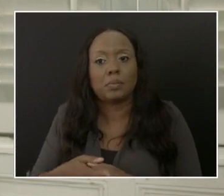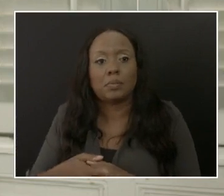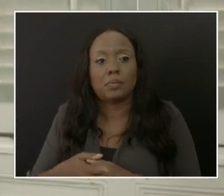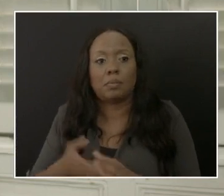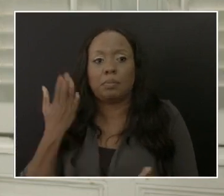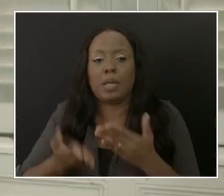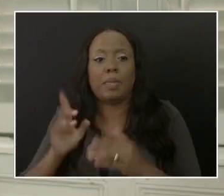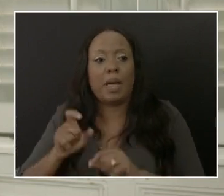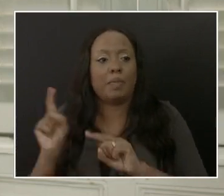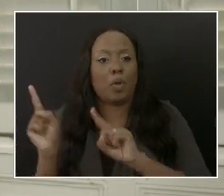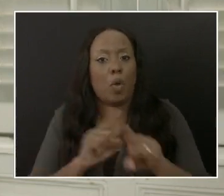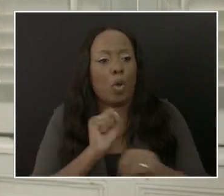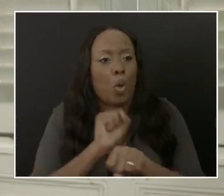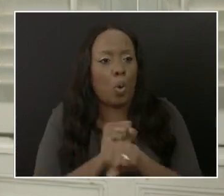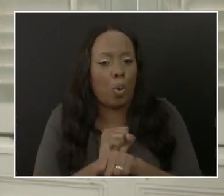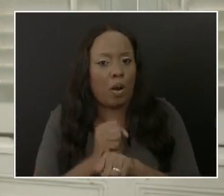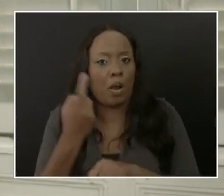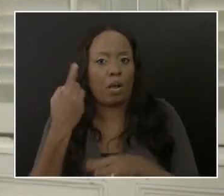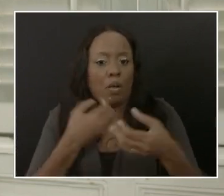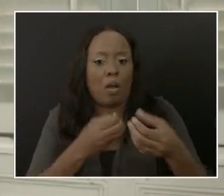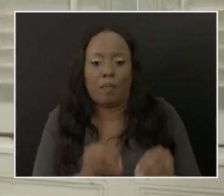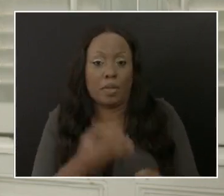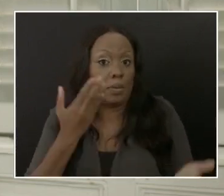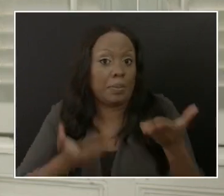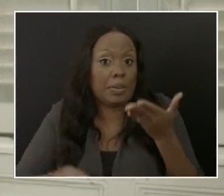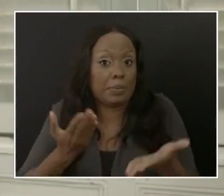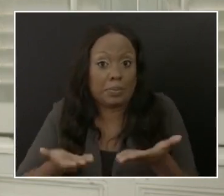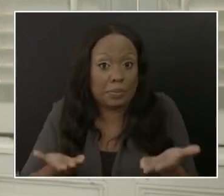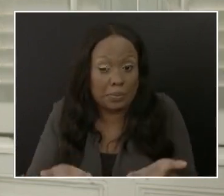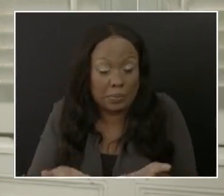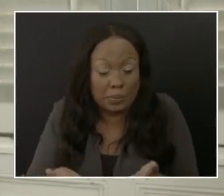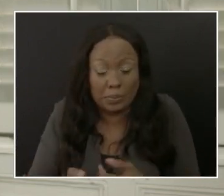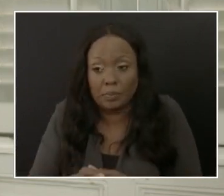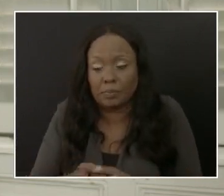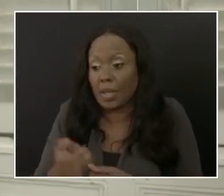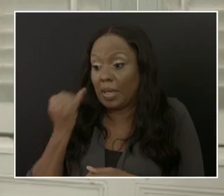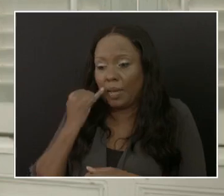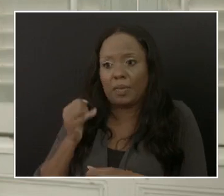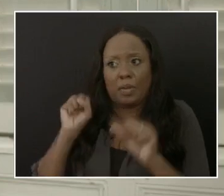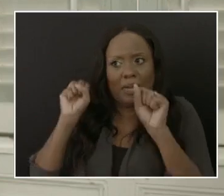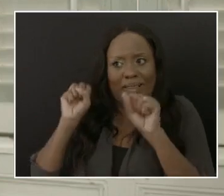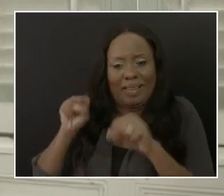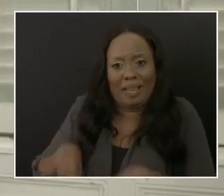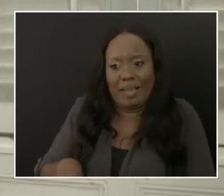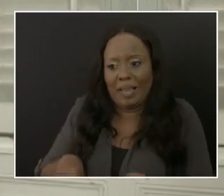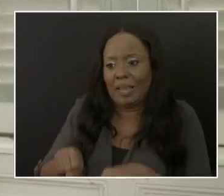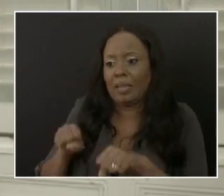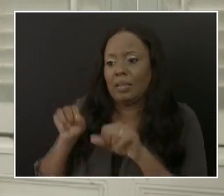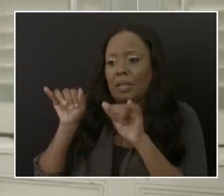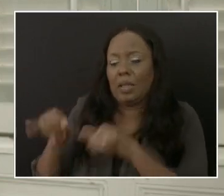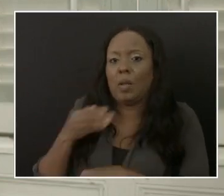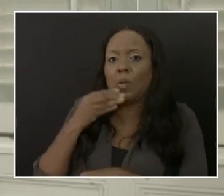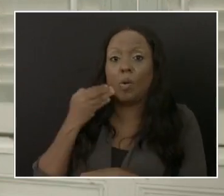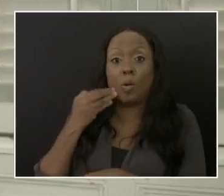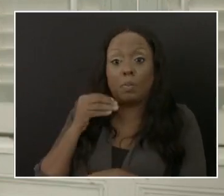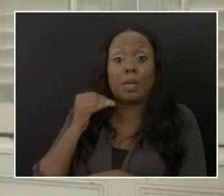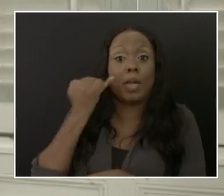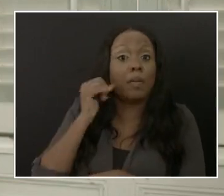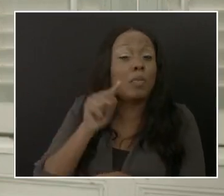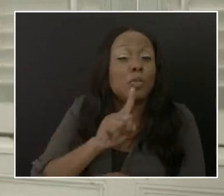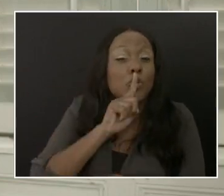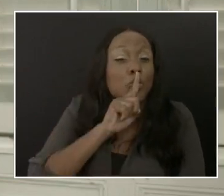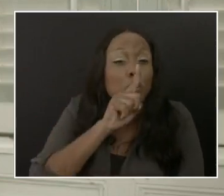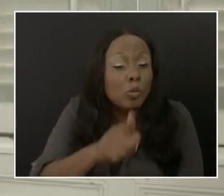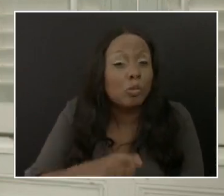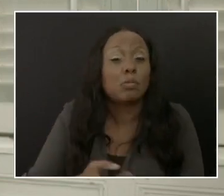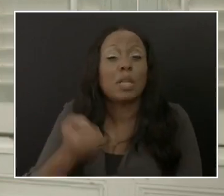the office? And at the other end, if this is something that can be done from home and you're sure that this can be done from home and we